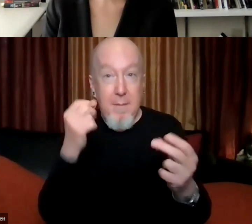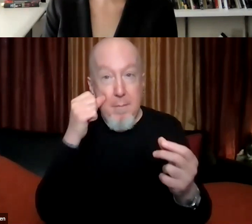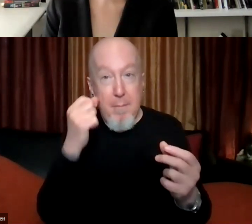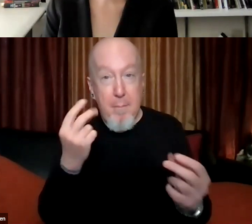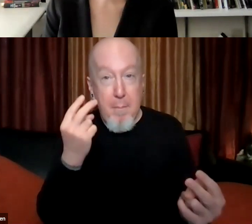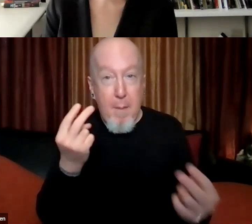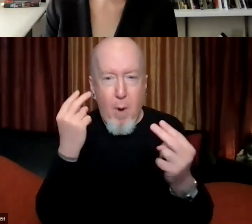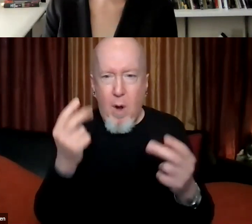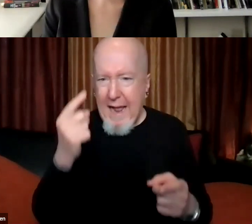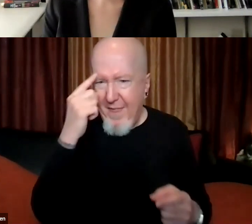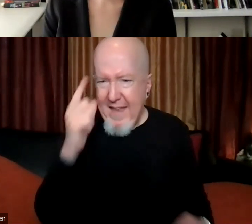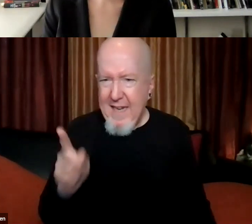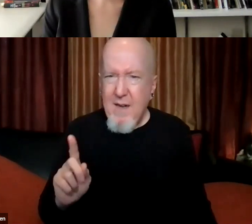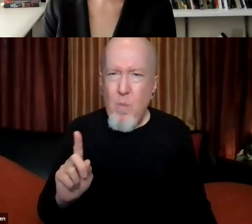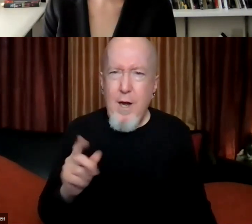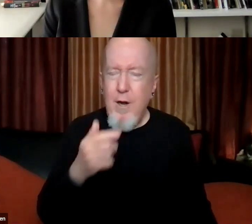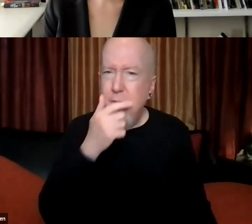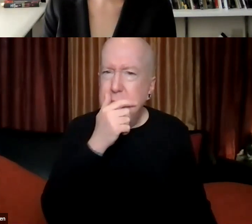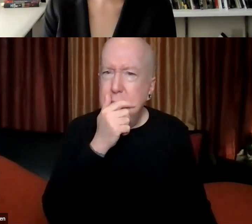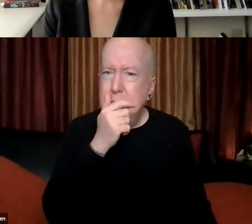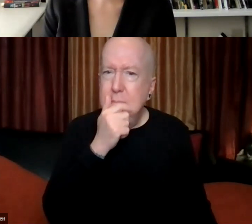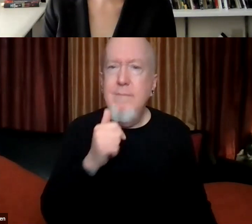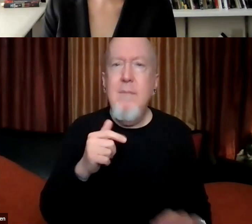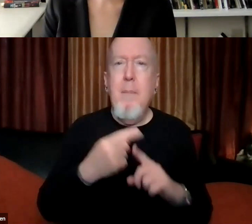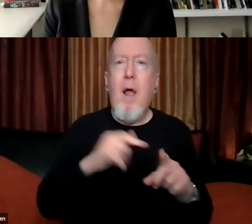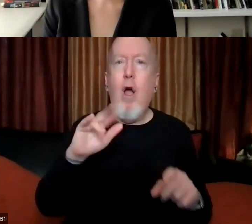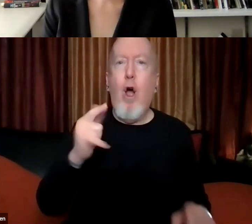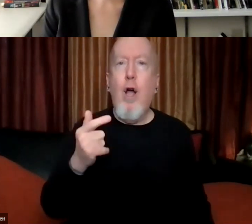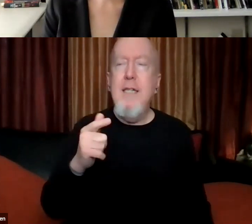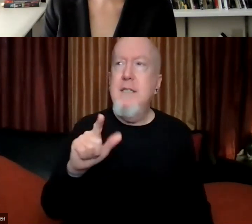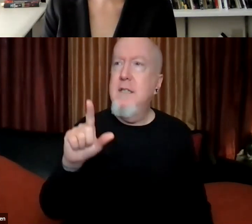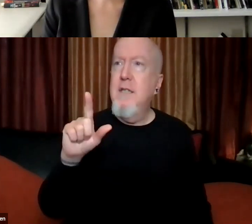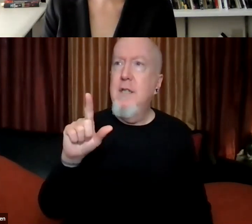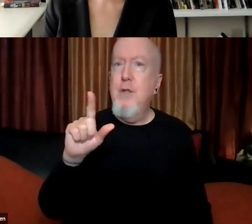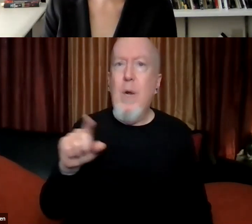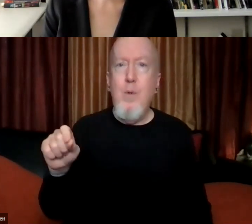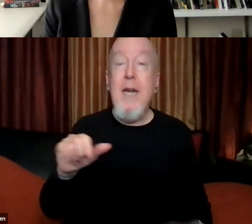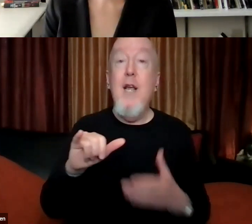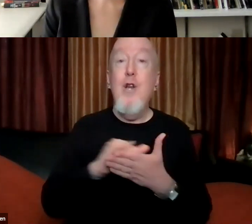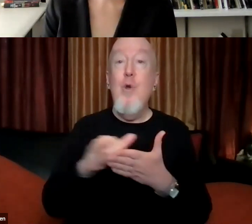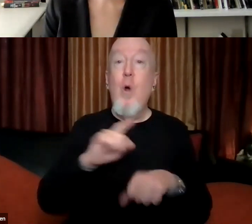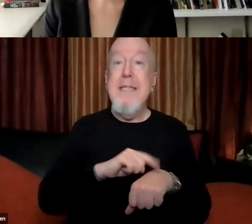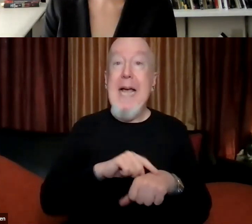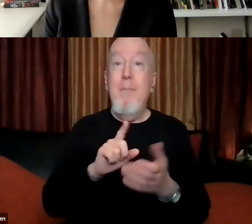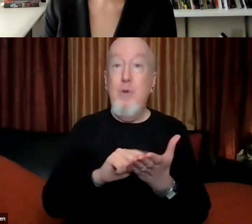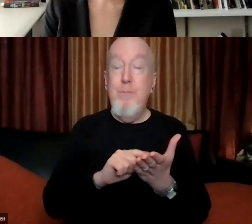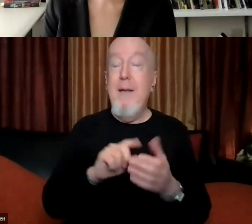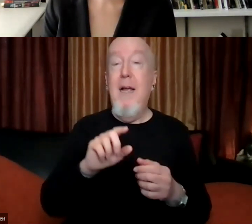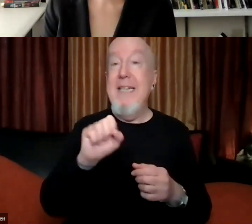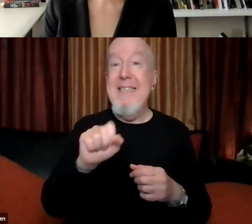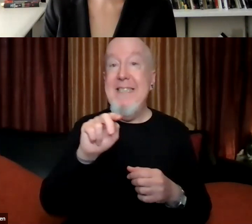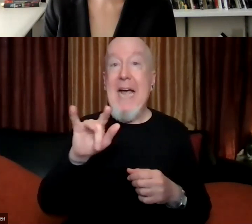it? It was August 24th of 2020. The New York Times Style Magazine